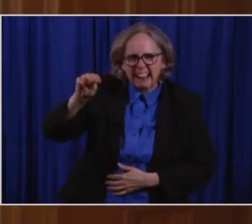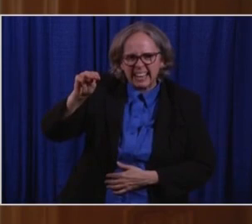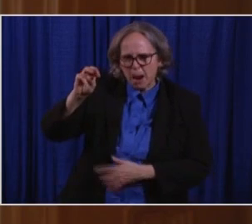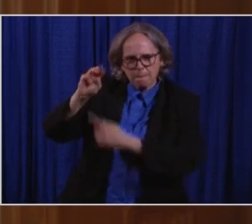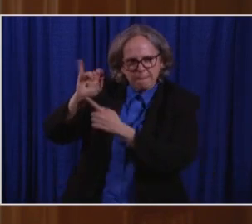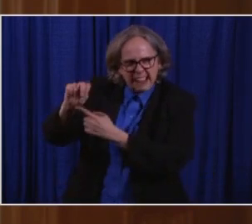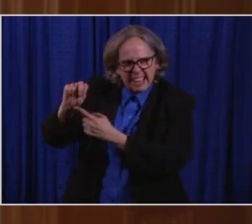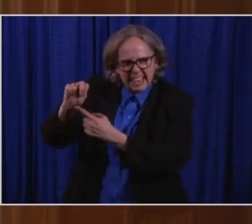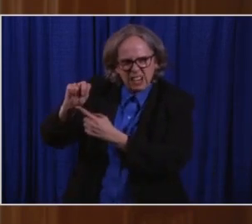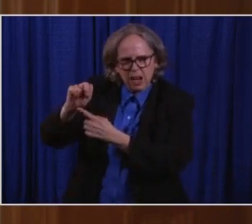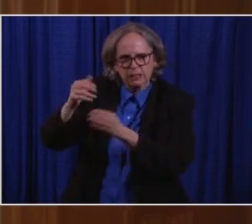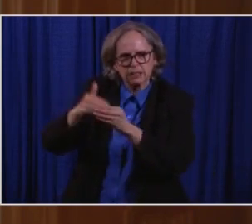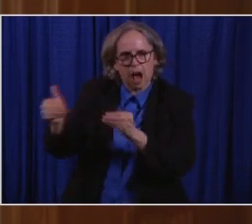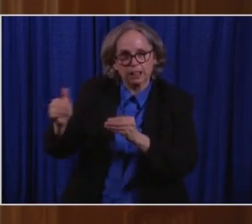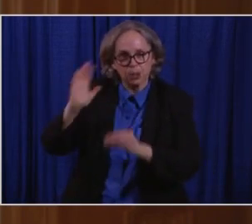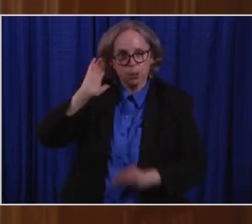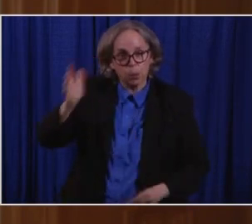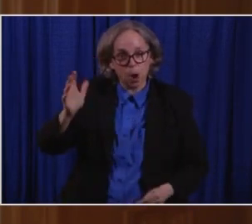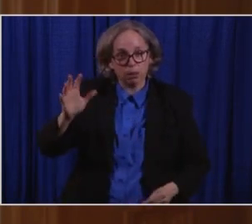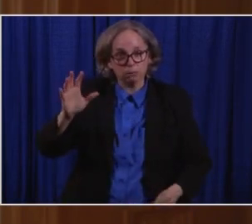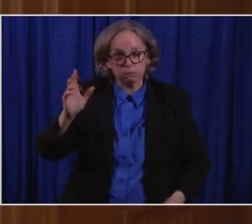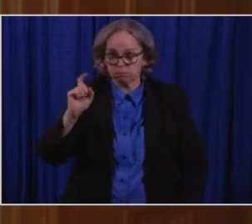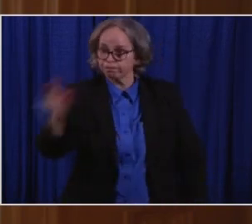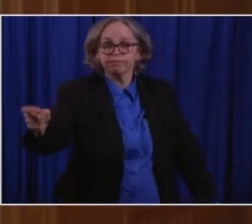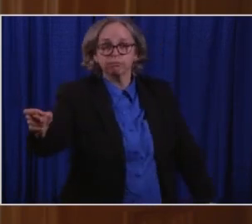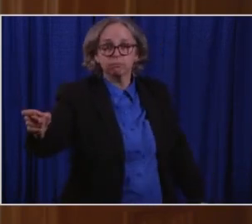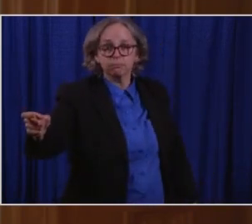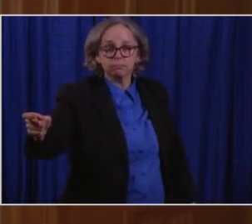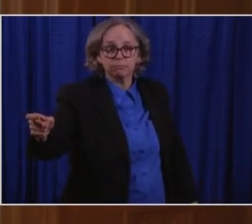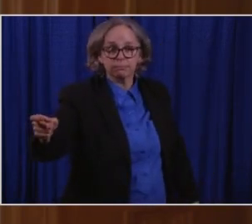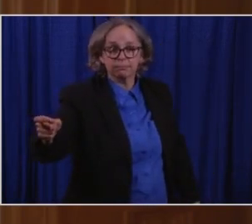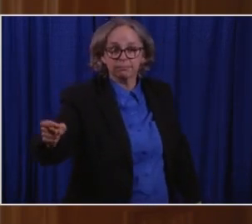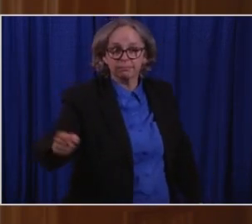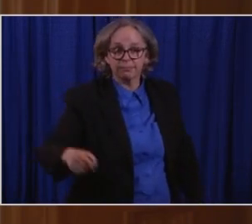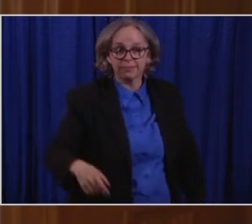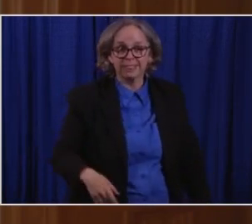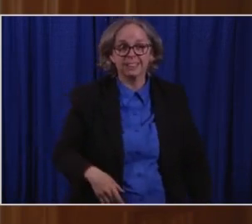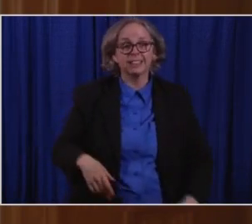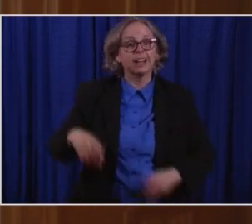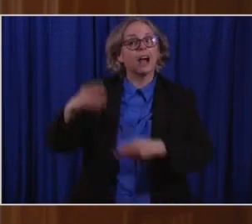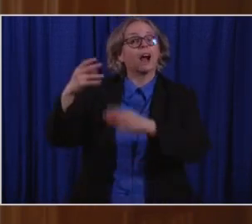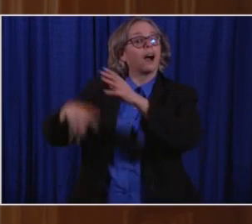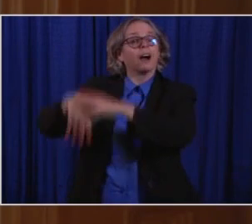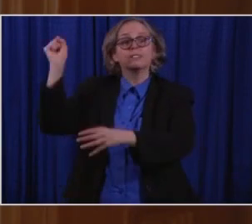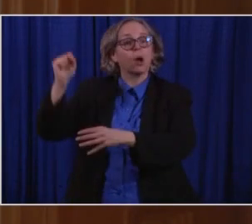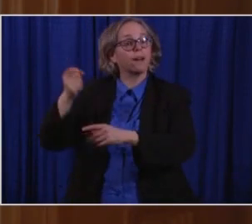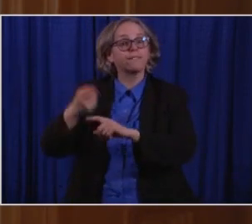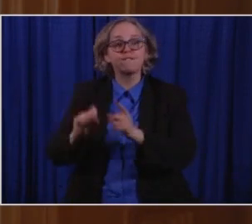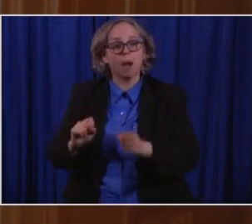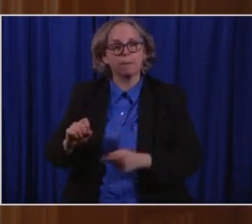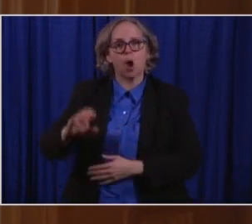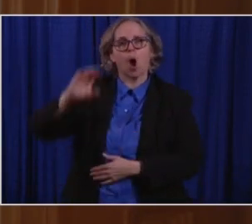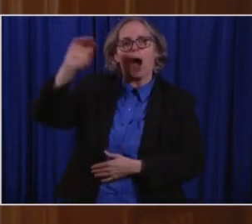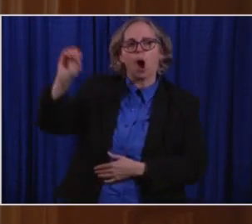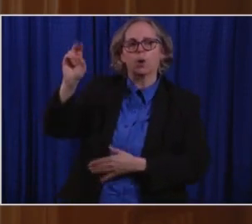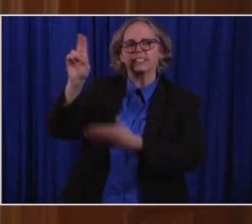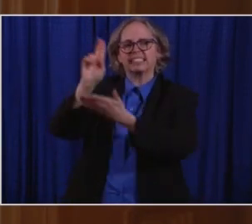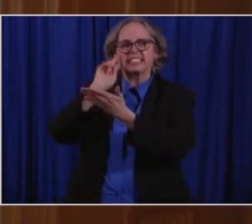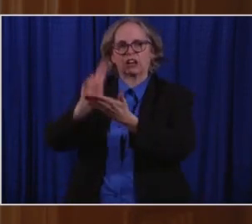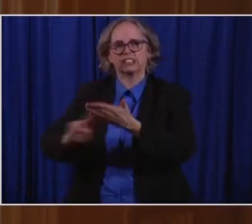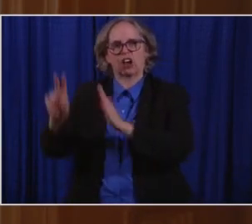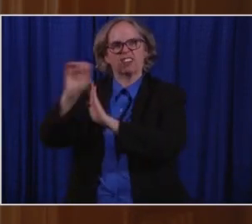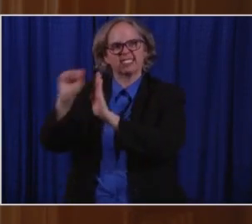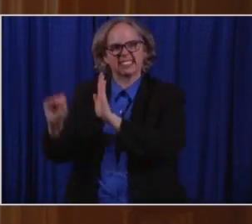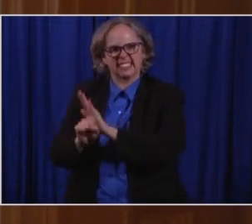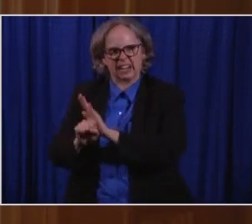The pool of names for the Ohio vaccine million drawing will be derived from the Ohio Secretary of State's publicly available voter